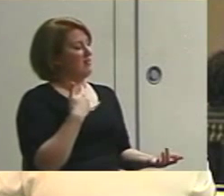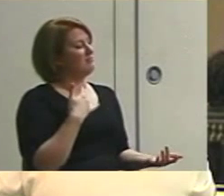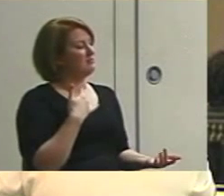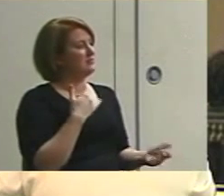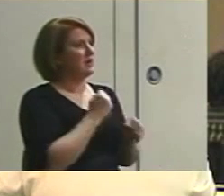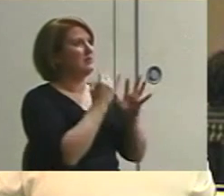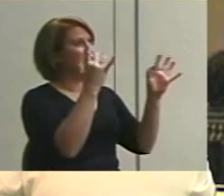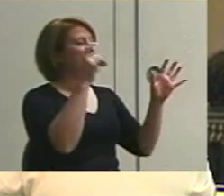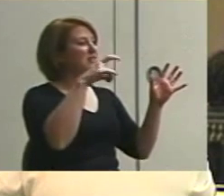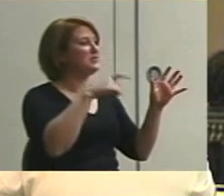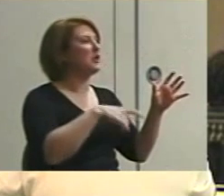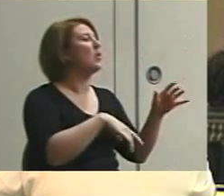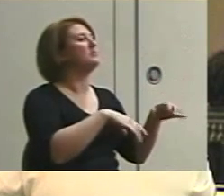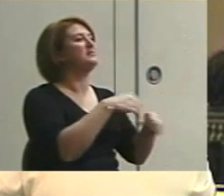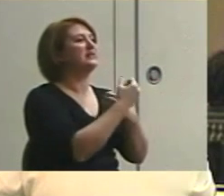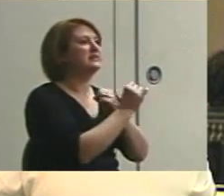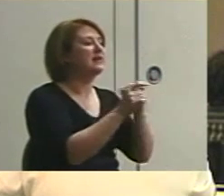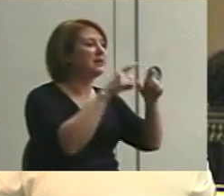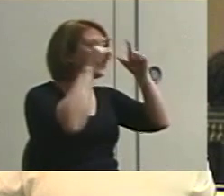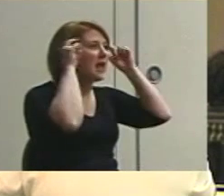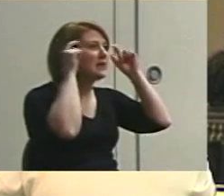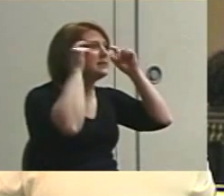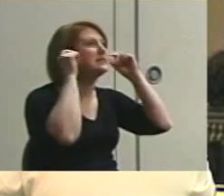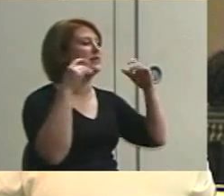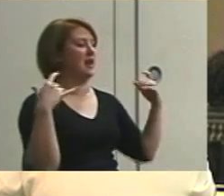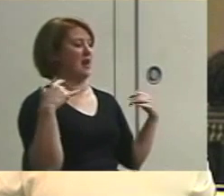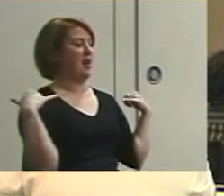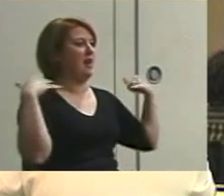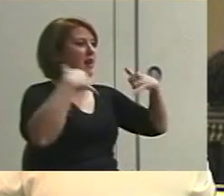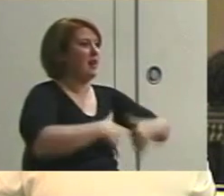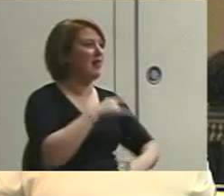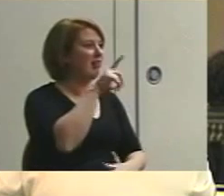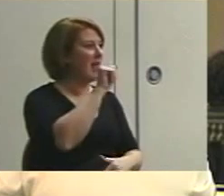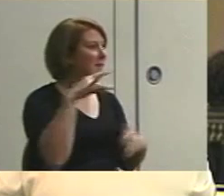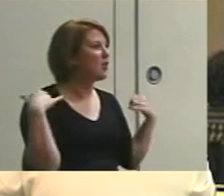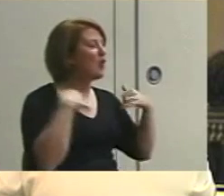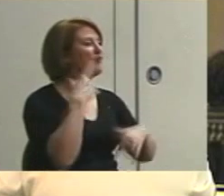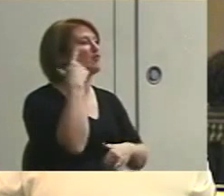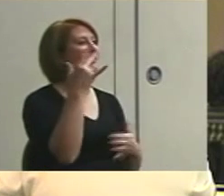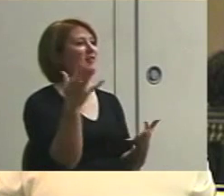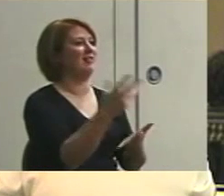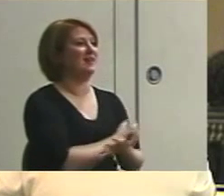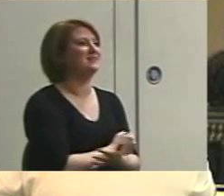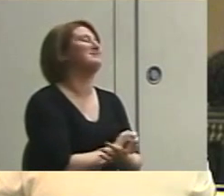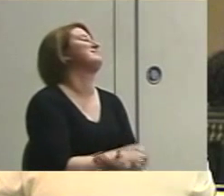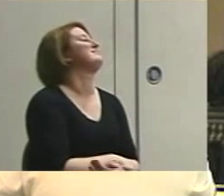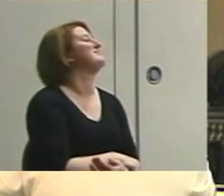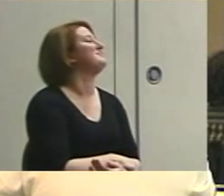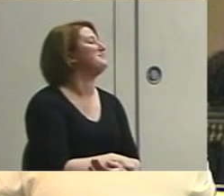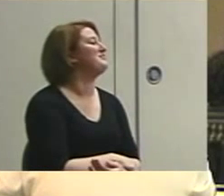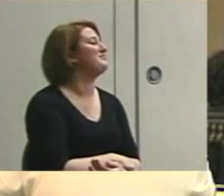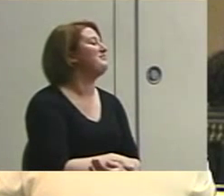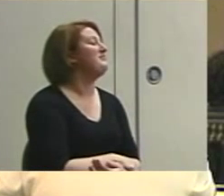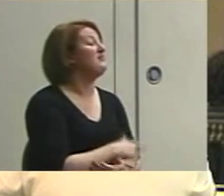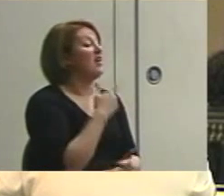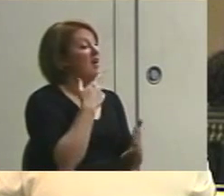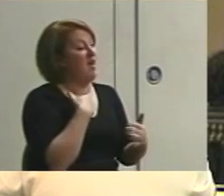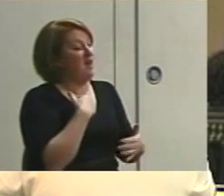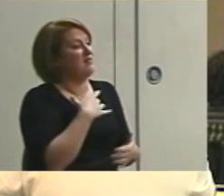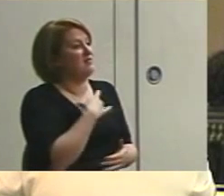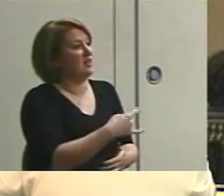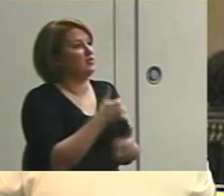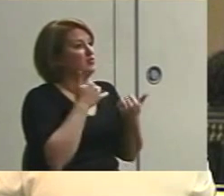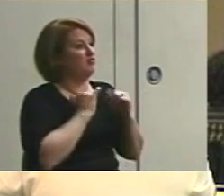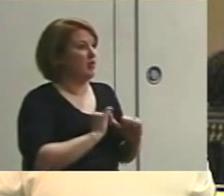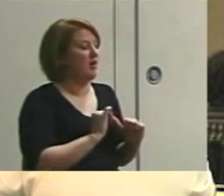you need to wear safety glasses and a lab coat or something because they're collecting data, and what I like to try